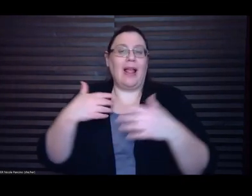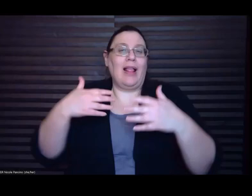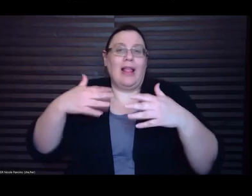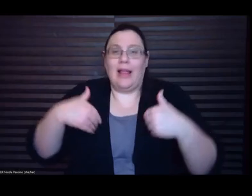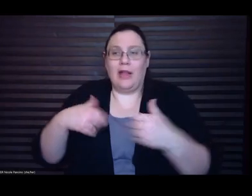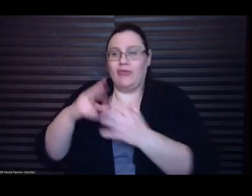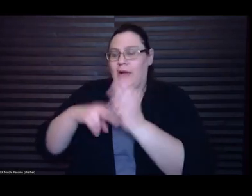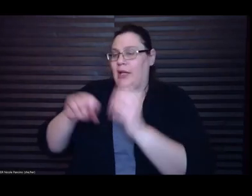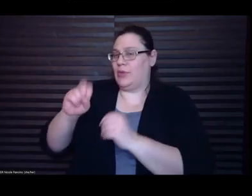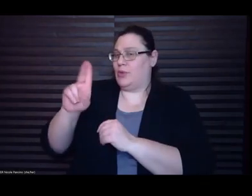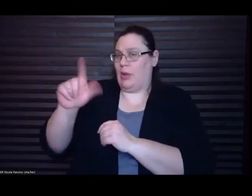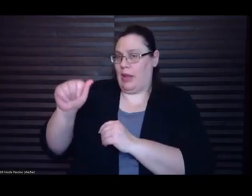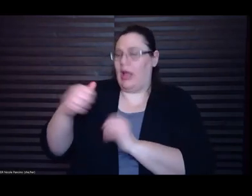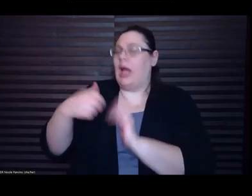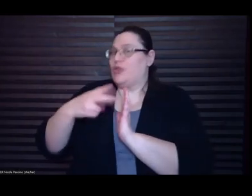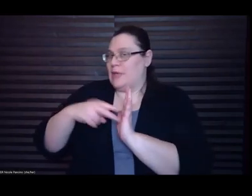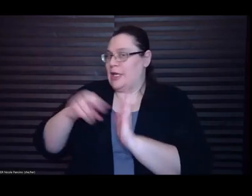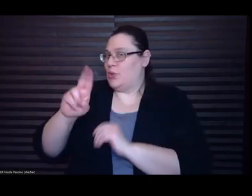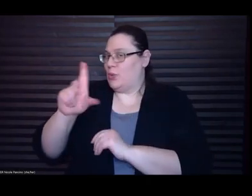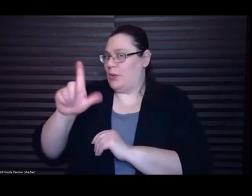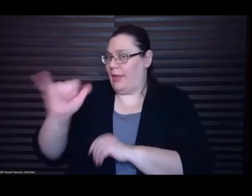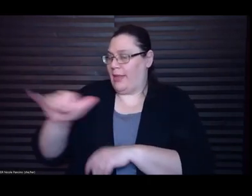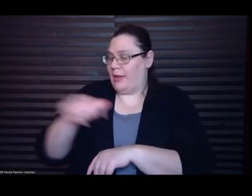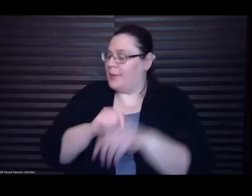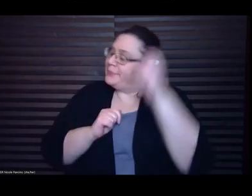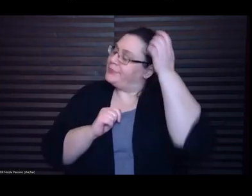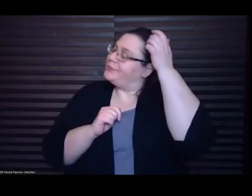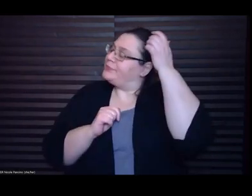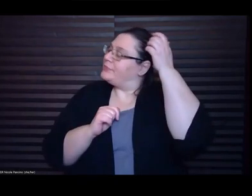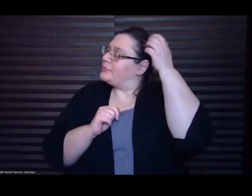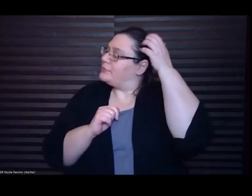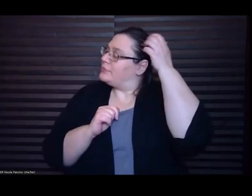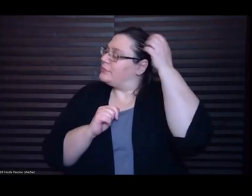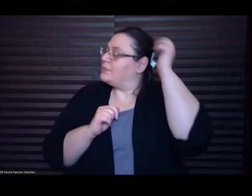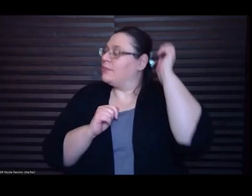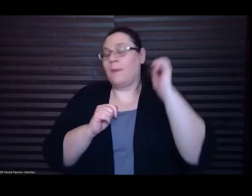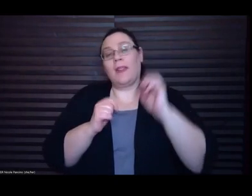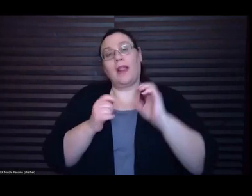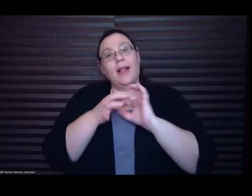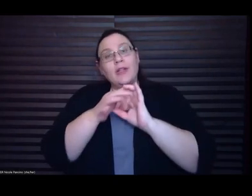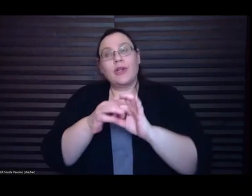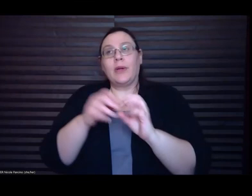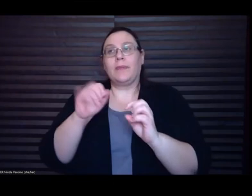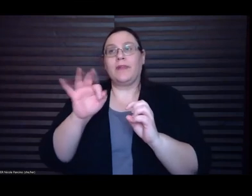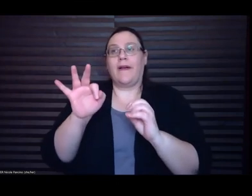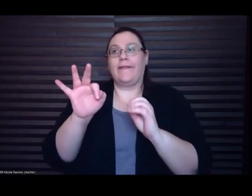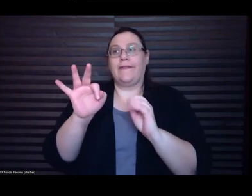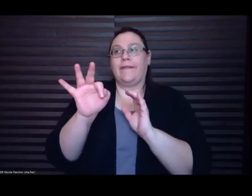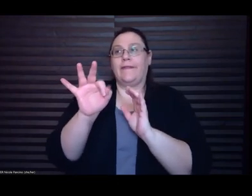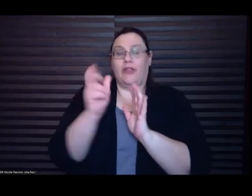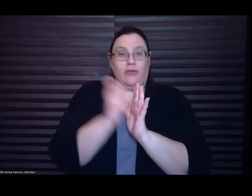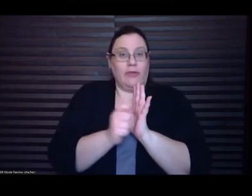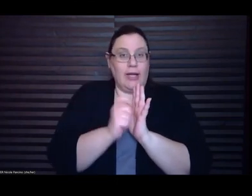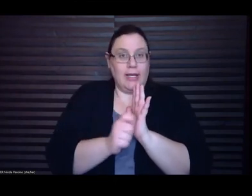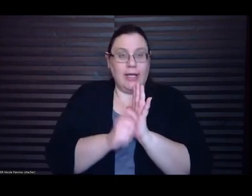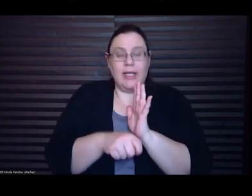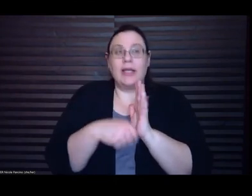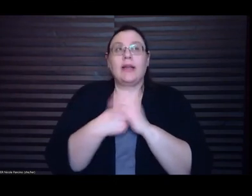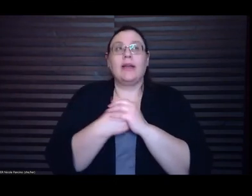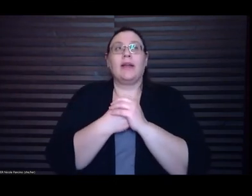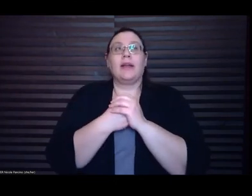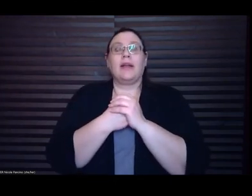But as, in terms of like the writing of it, I almost feel like that hyper-attention to the body,